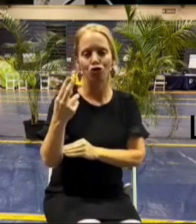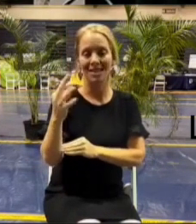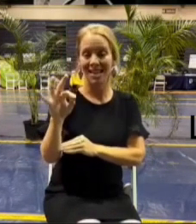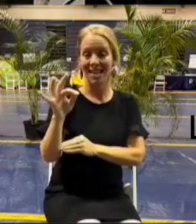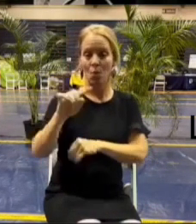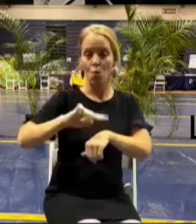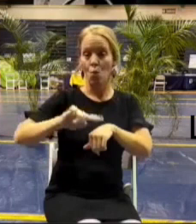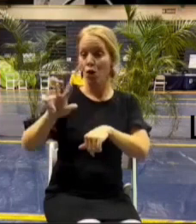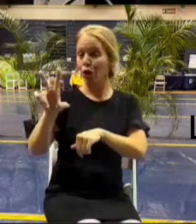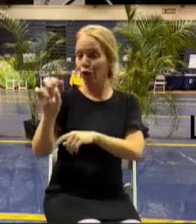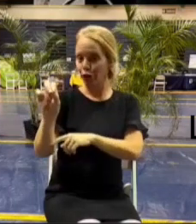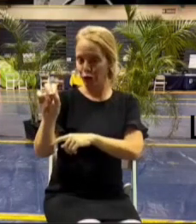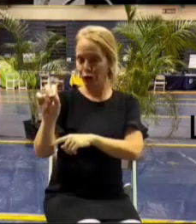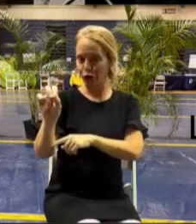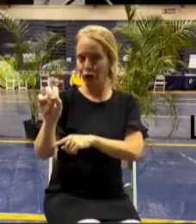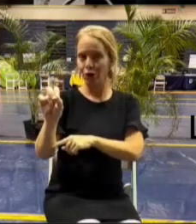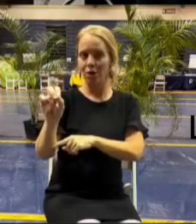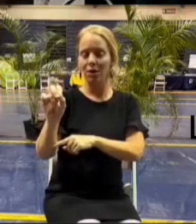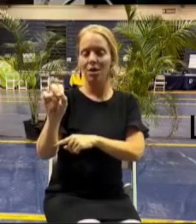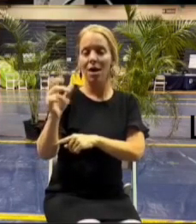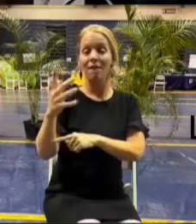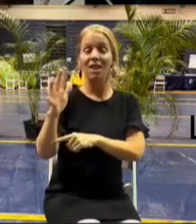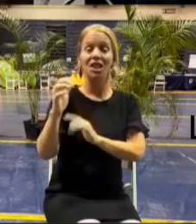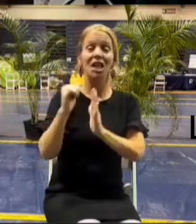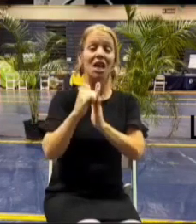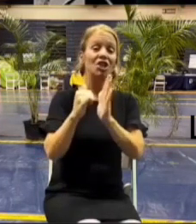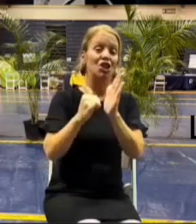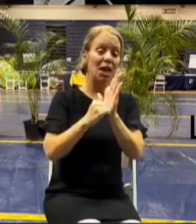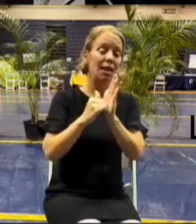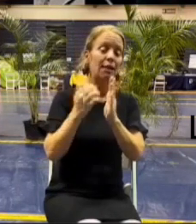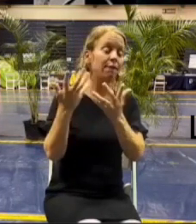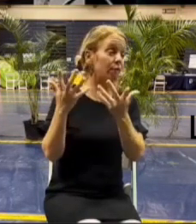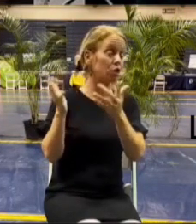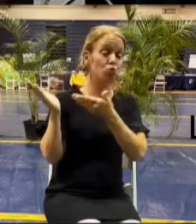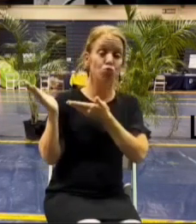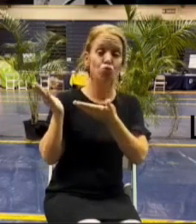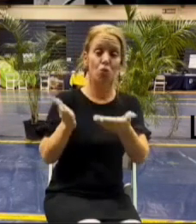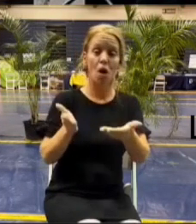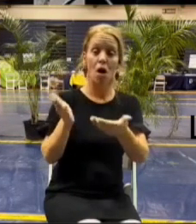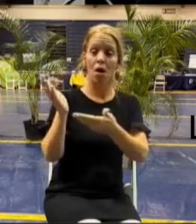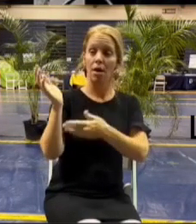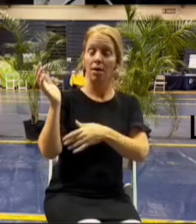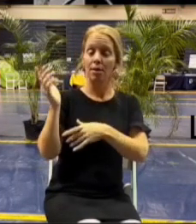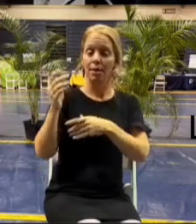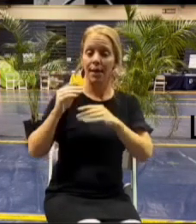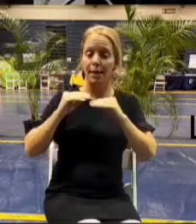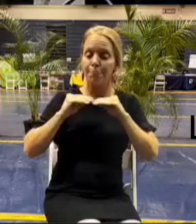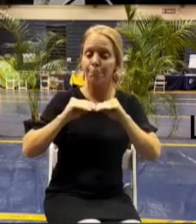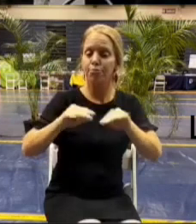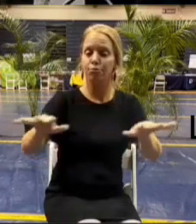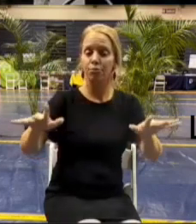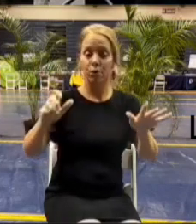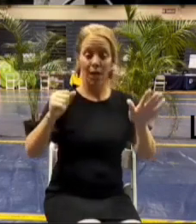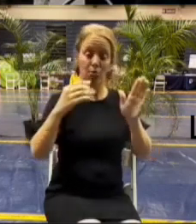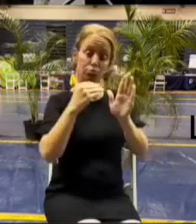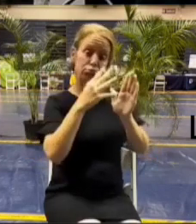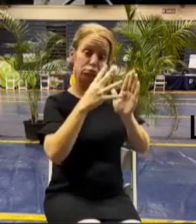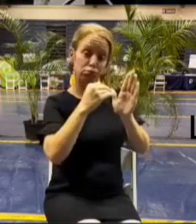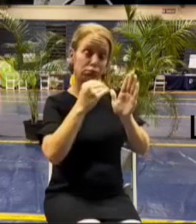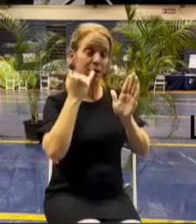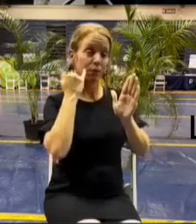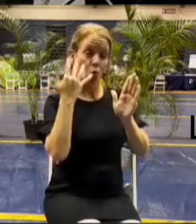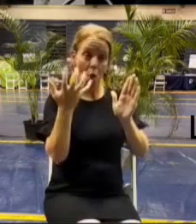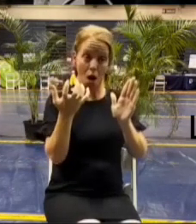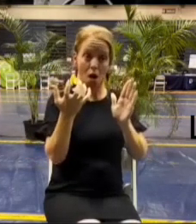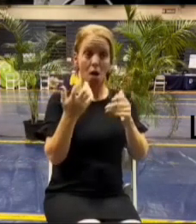30 p.m and i i brought the agenda i can hand it out till i get the last one and then you guys can take pictures if you'd like